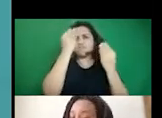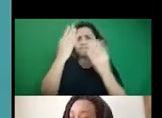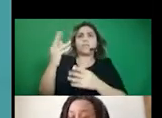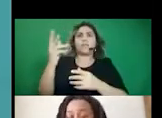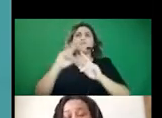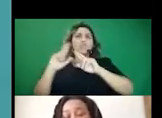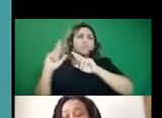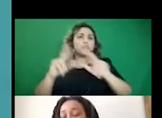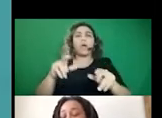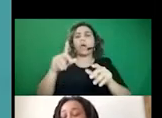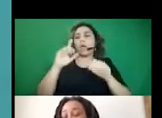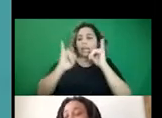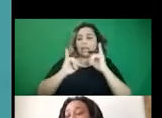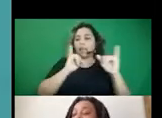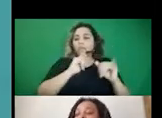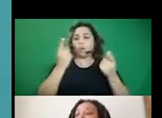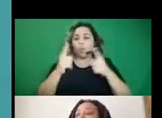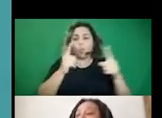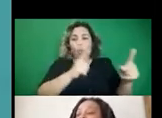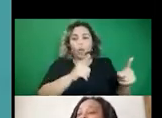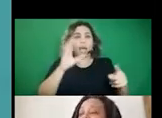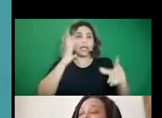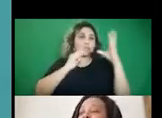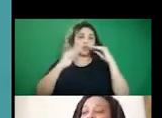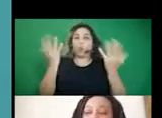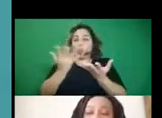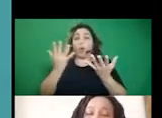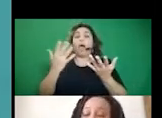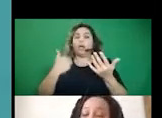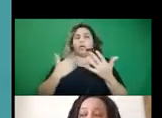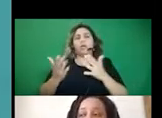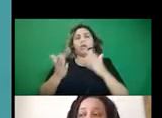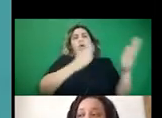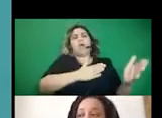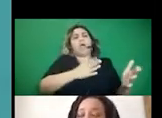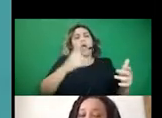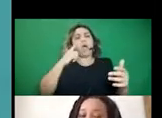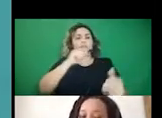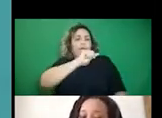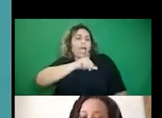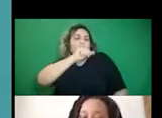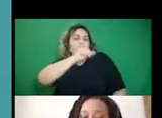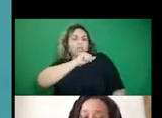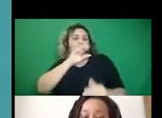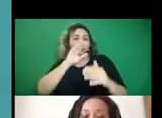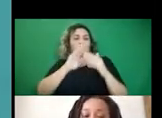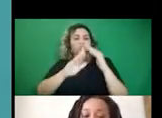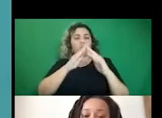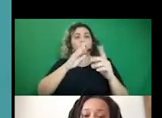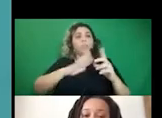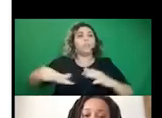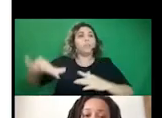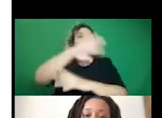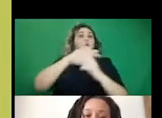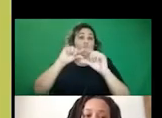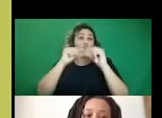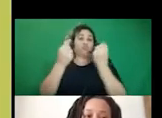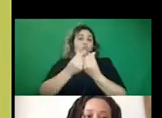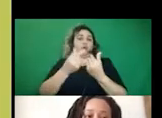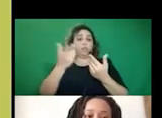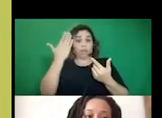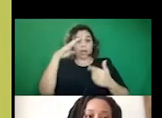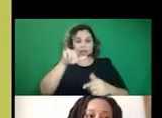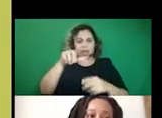individuals and what people have got going on individually, I wanted to dig into the attitudes of the group through a spectrum activity. And I don't know if folks are